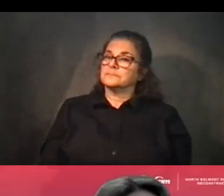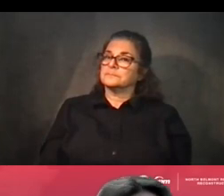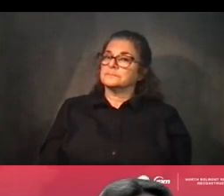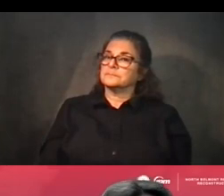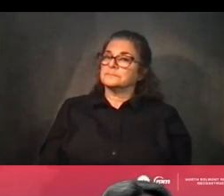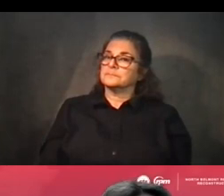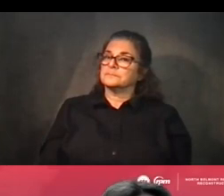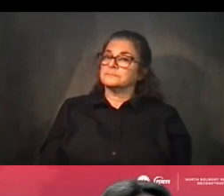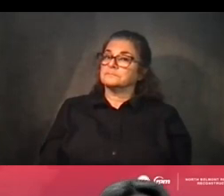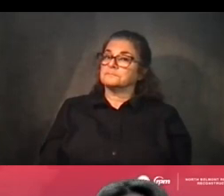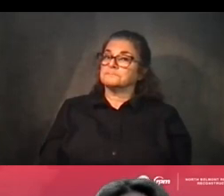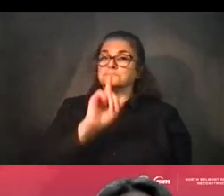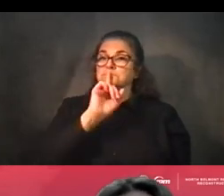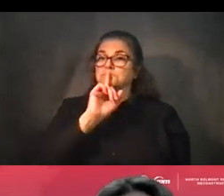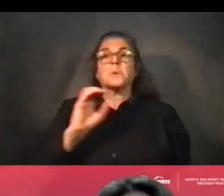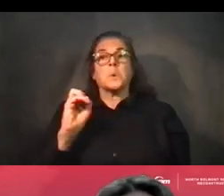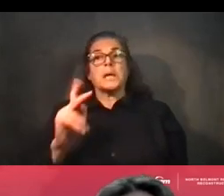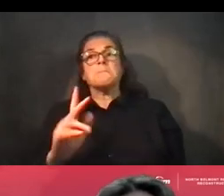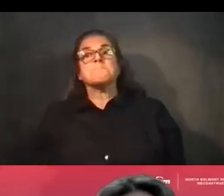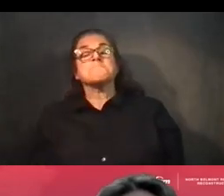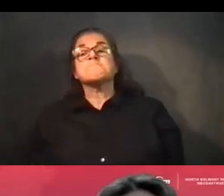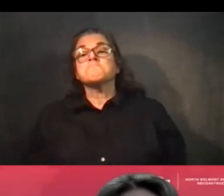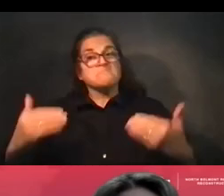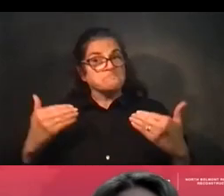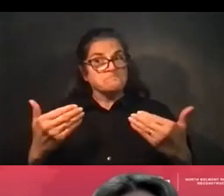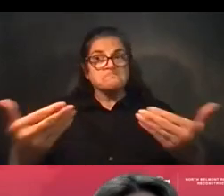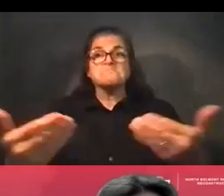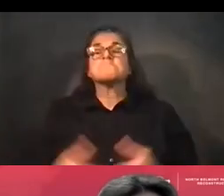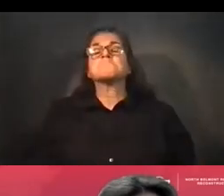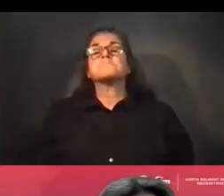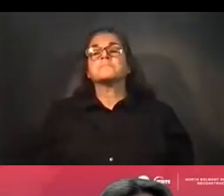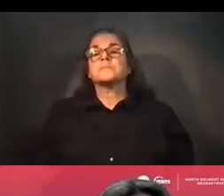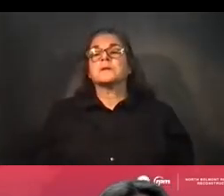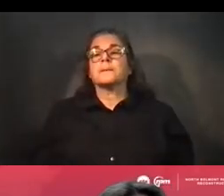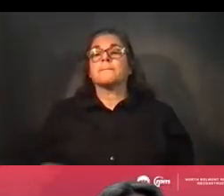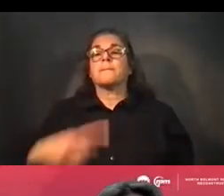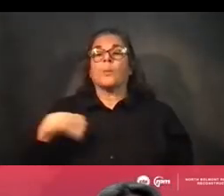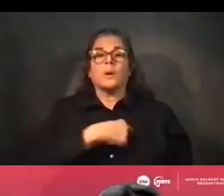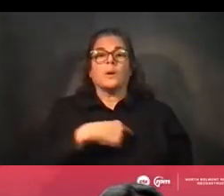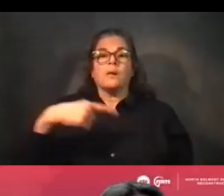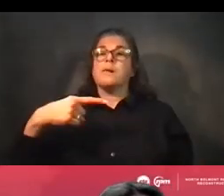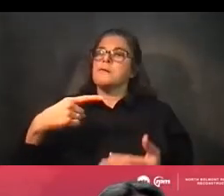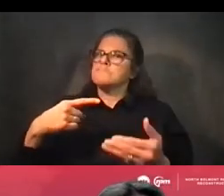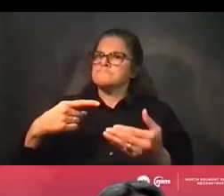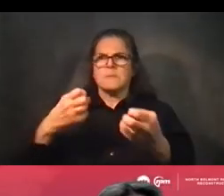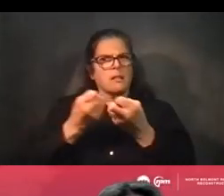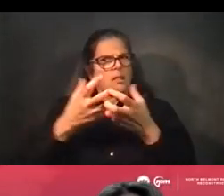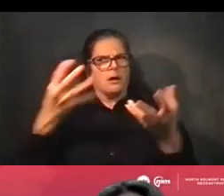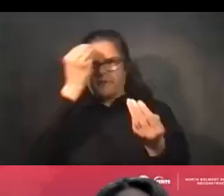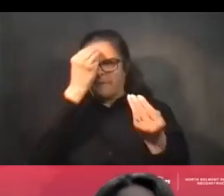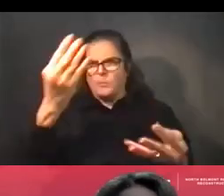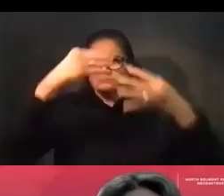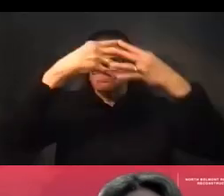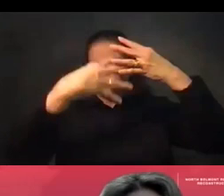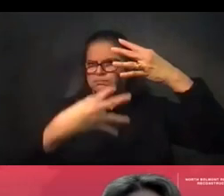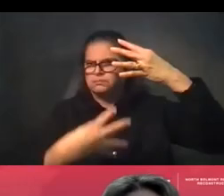Okay. Well, with that, we have a lot of information to cover tonight. So we will get started. So tonight, you know, as